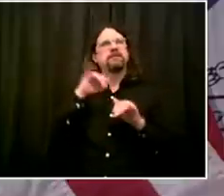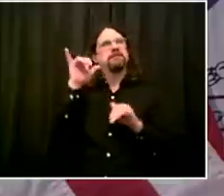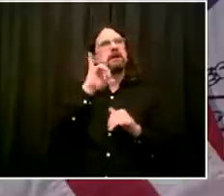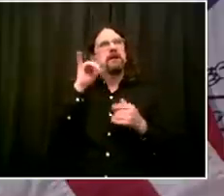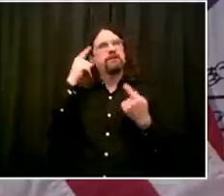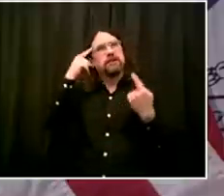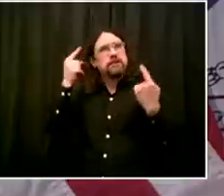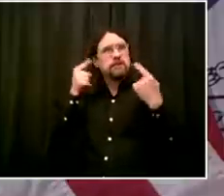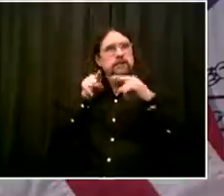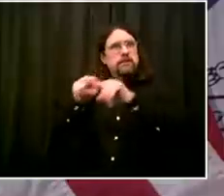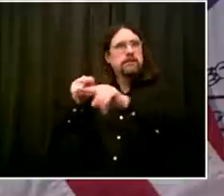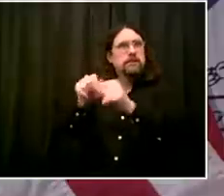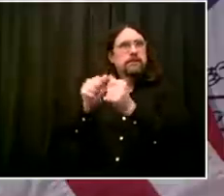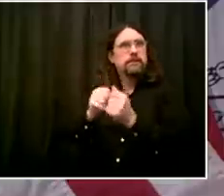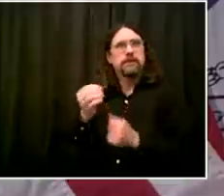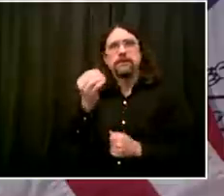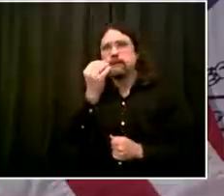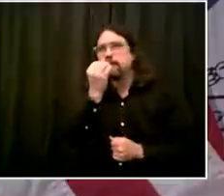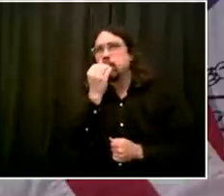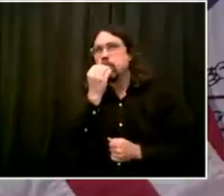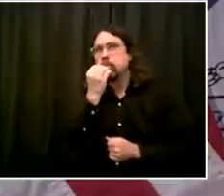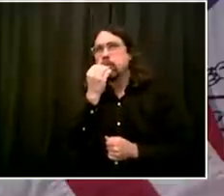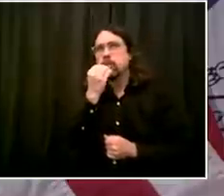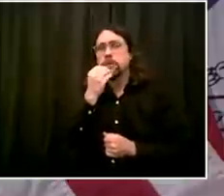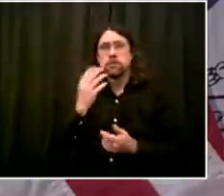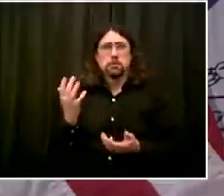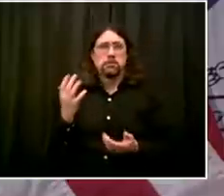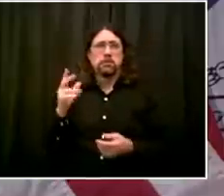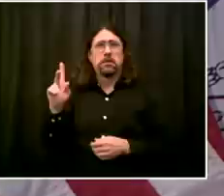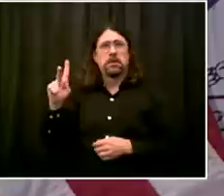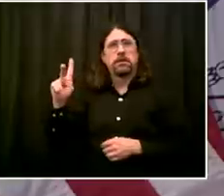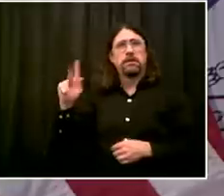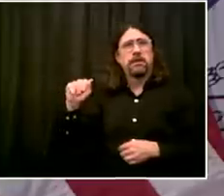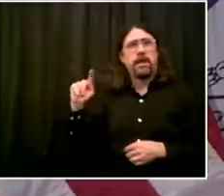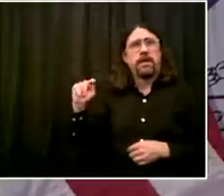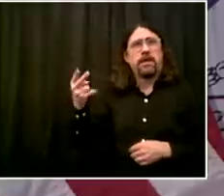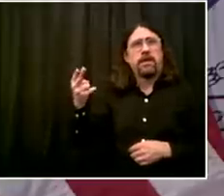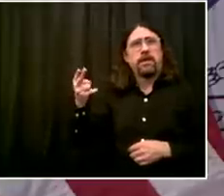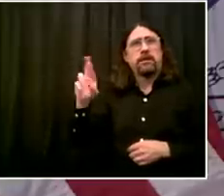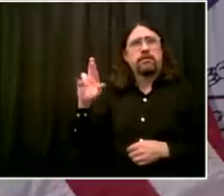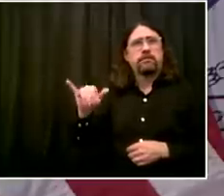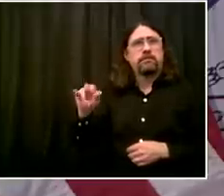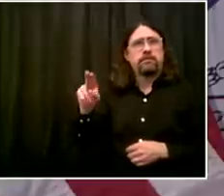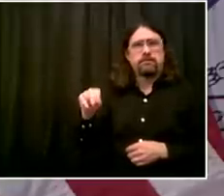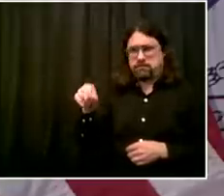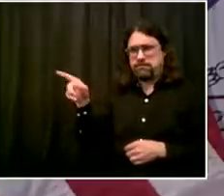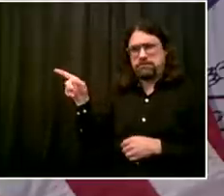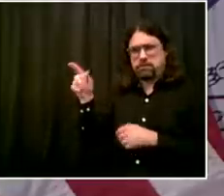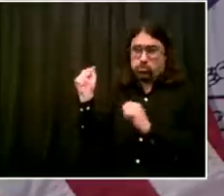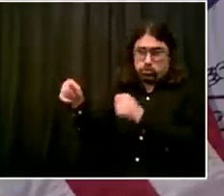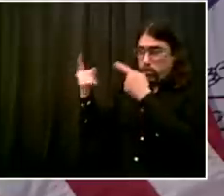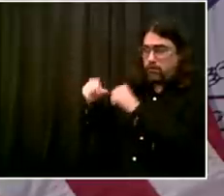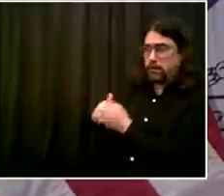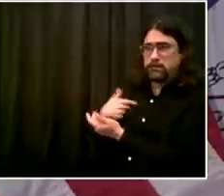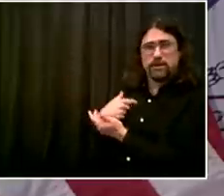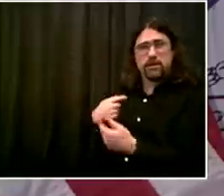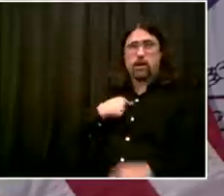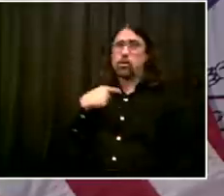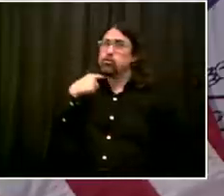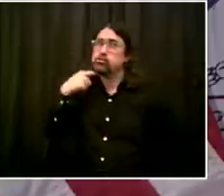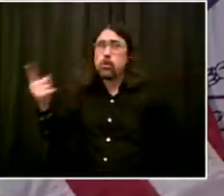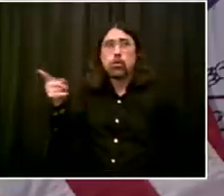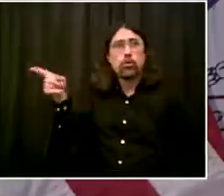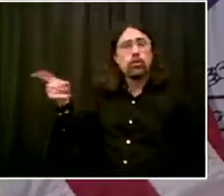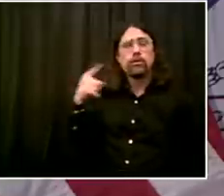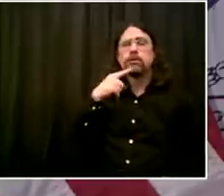need those benefits to keep going, you know, to pay the rent, to get medicines, to keep their lives together, we're going to do whatever it takes to help HRA